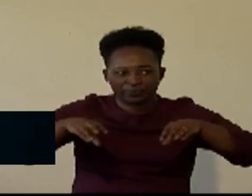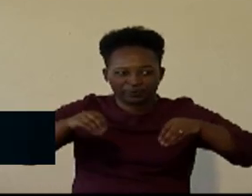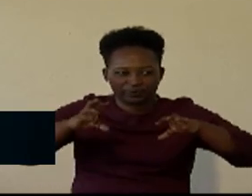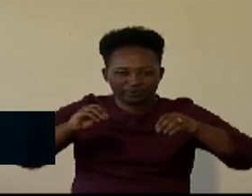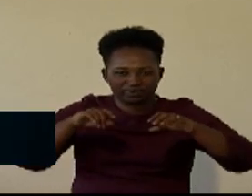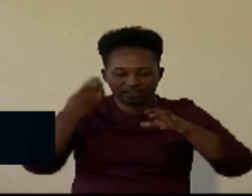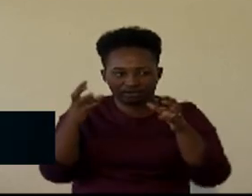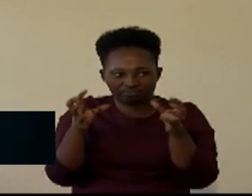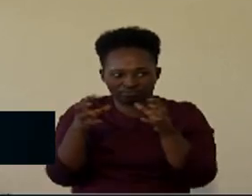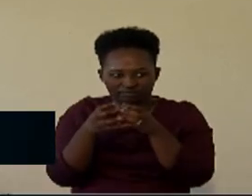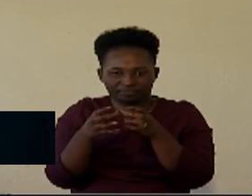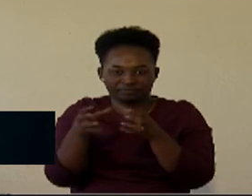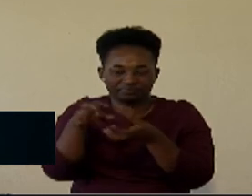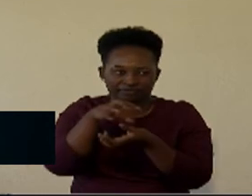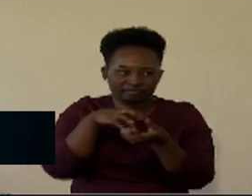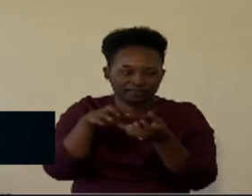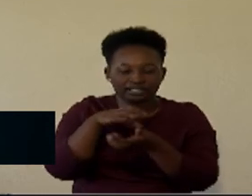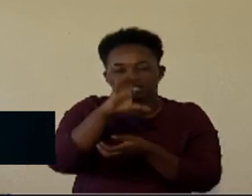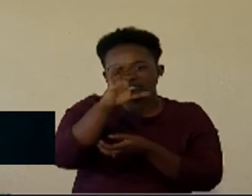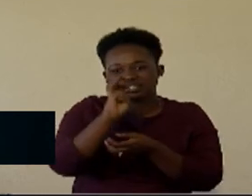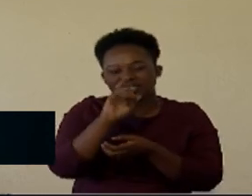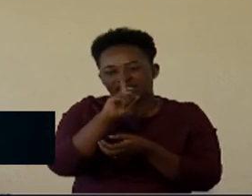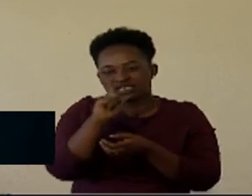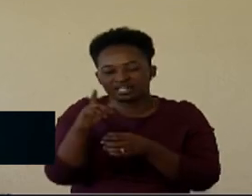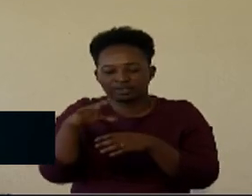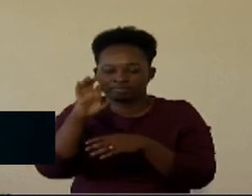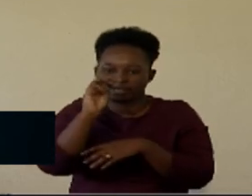clustered cells with wrong cell membranes are crossing over